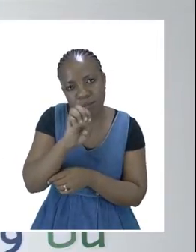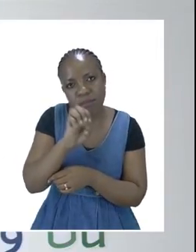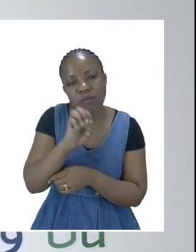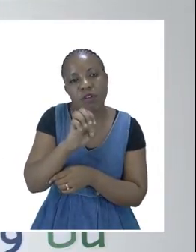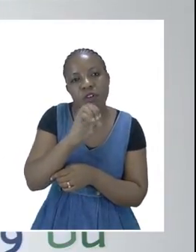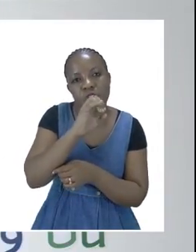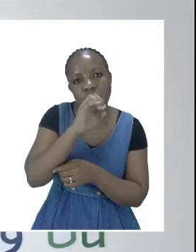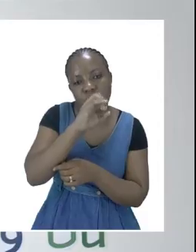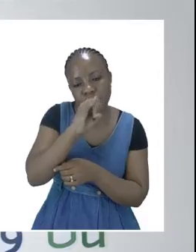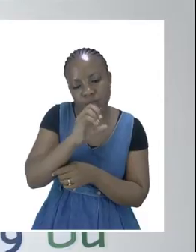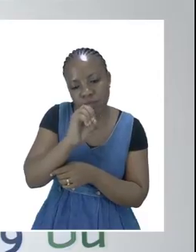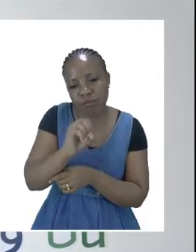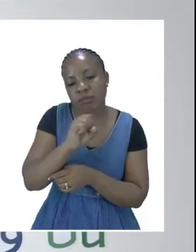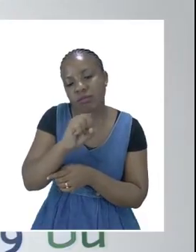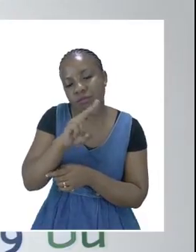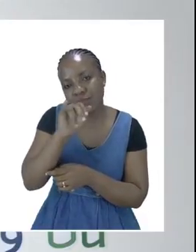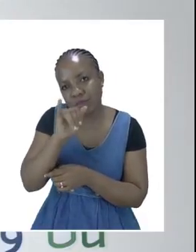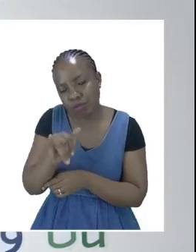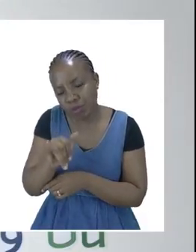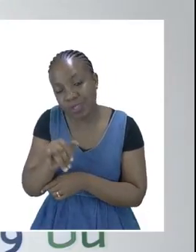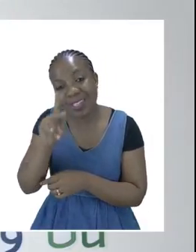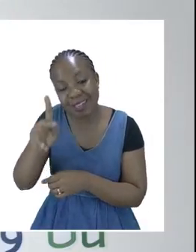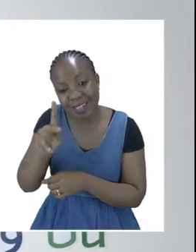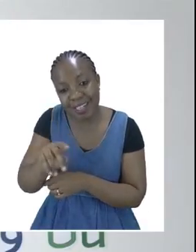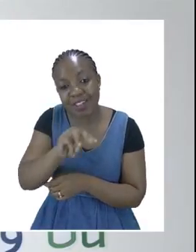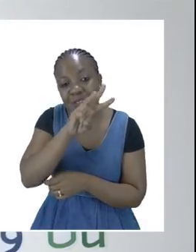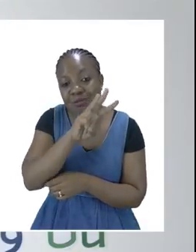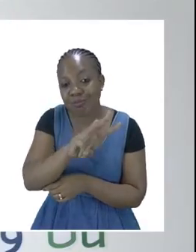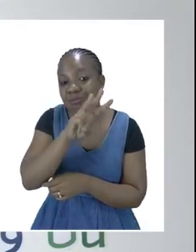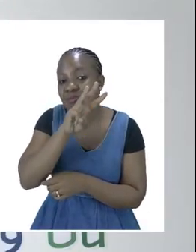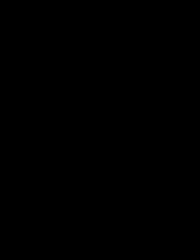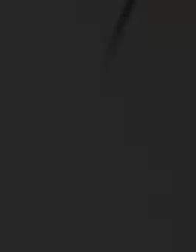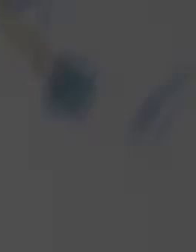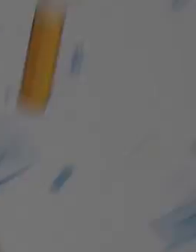in addition our website Zoschi Online.